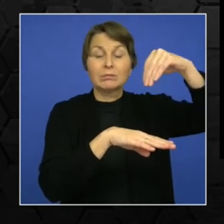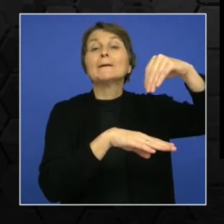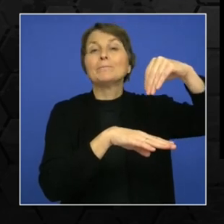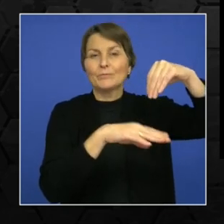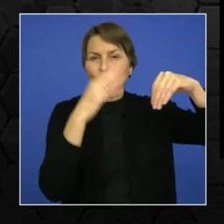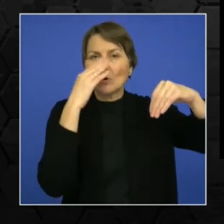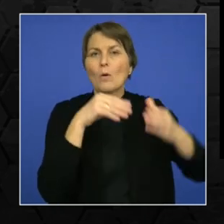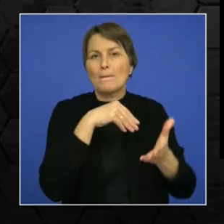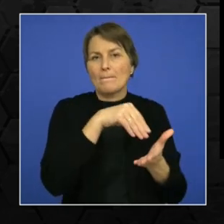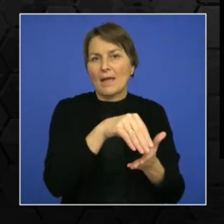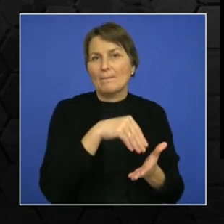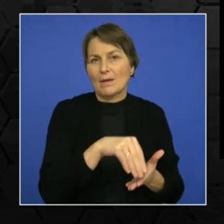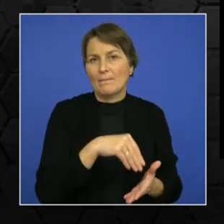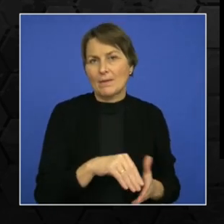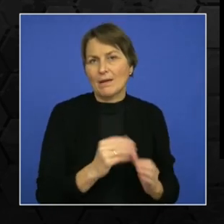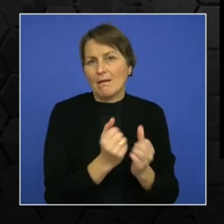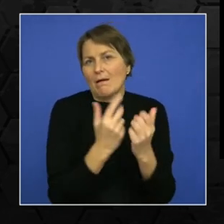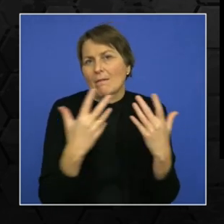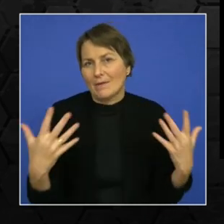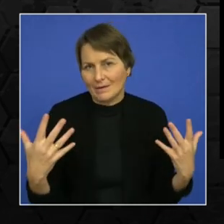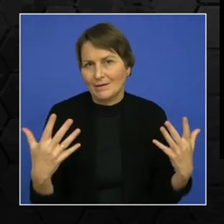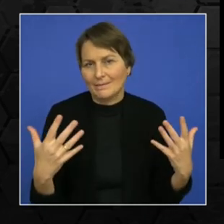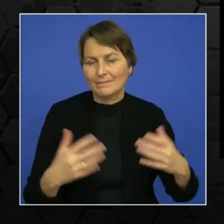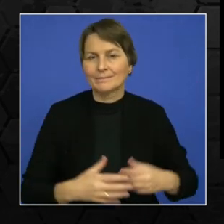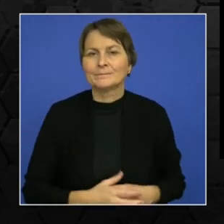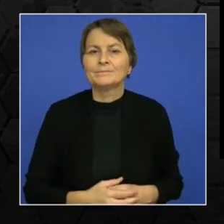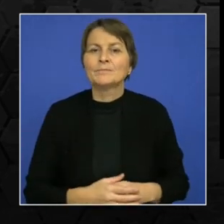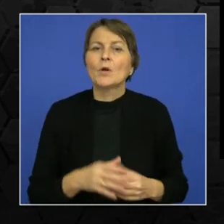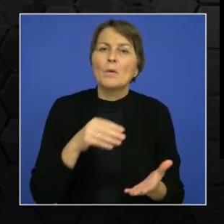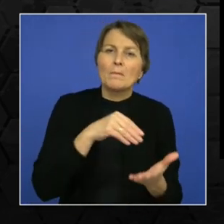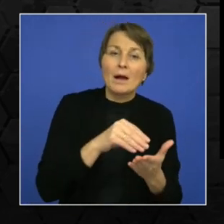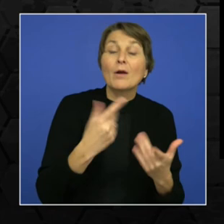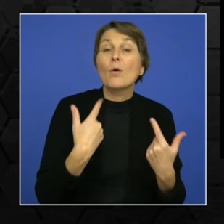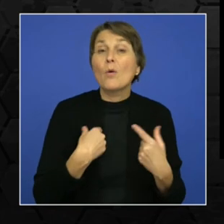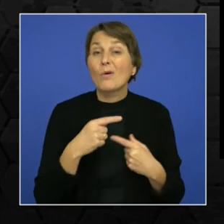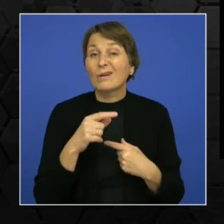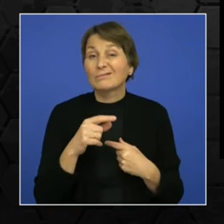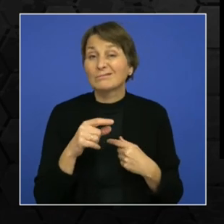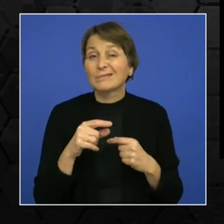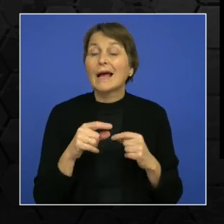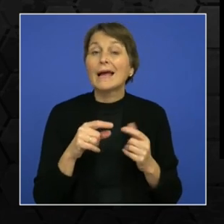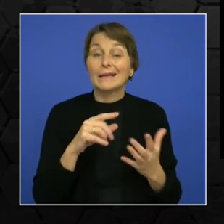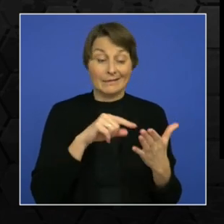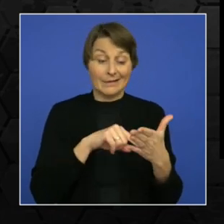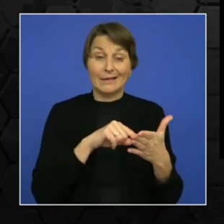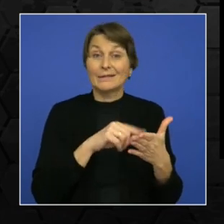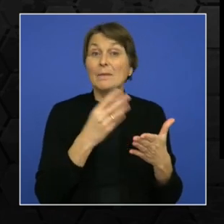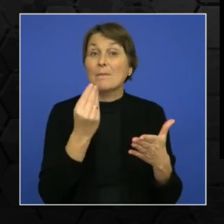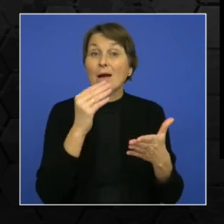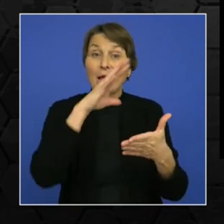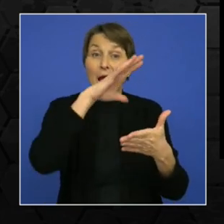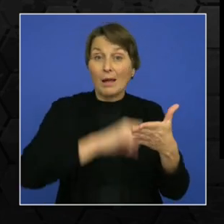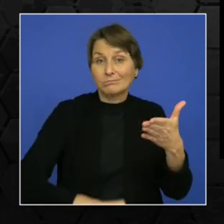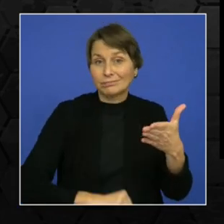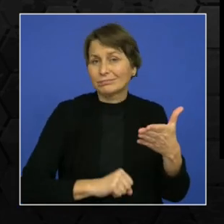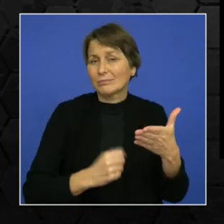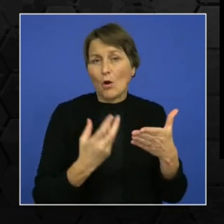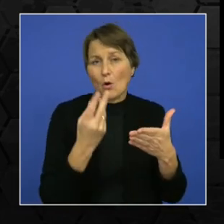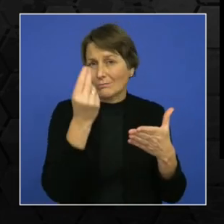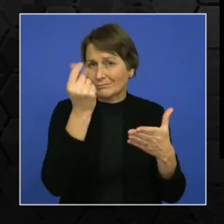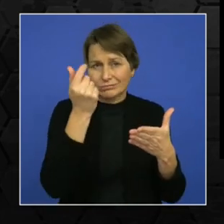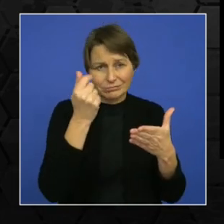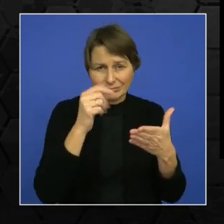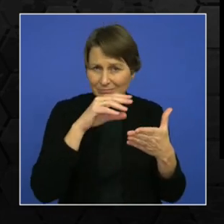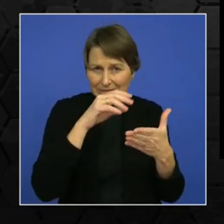of the account details of the driver and detects the and detects the required toll features, the toll charges from there. So